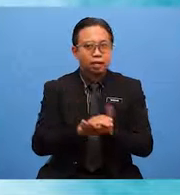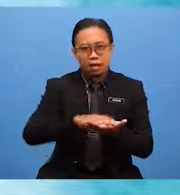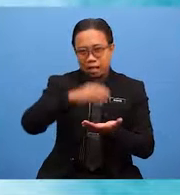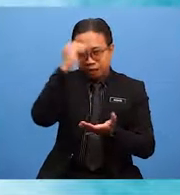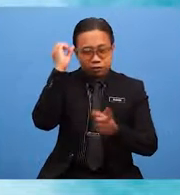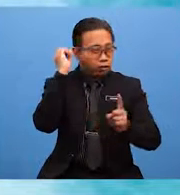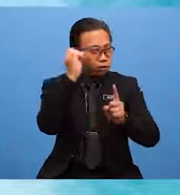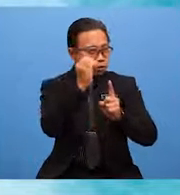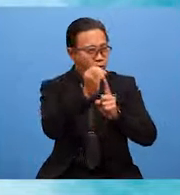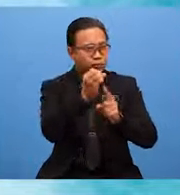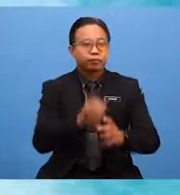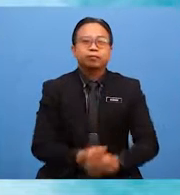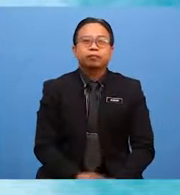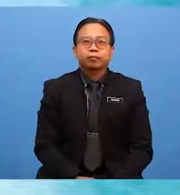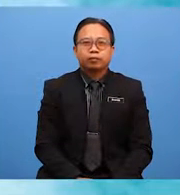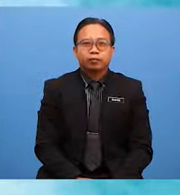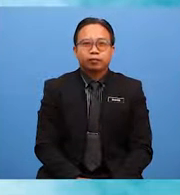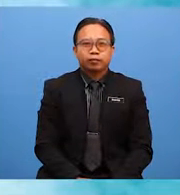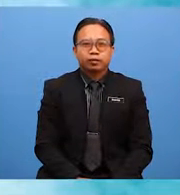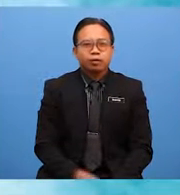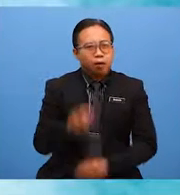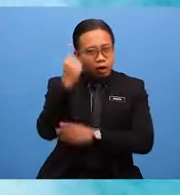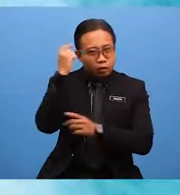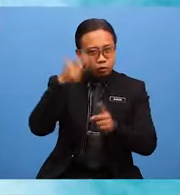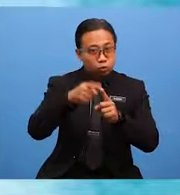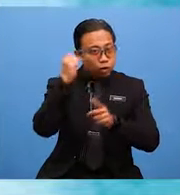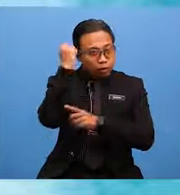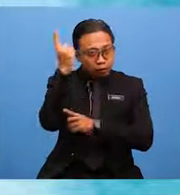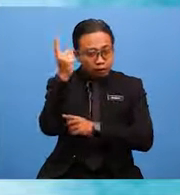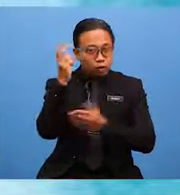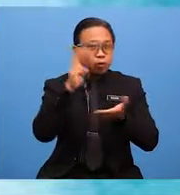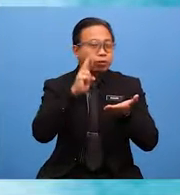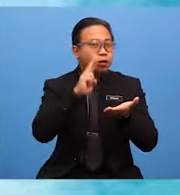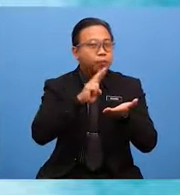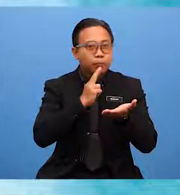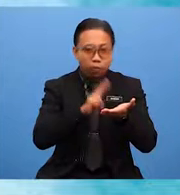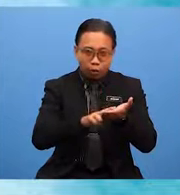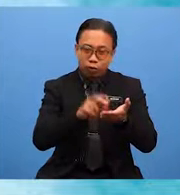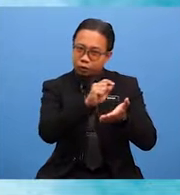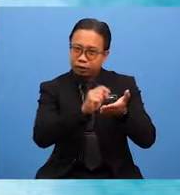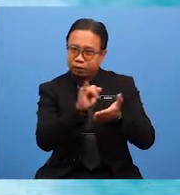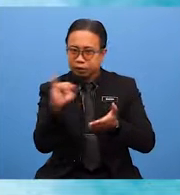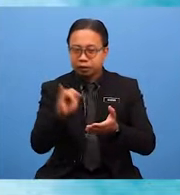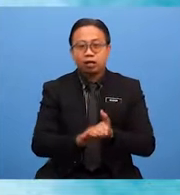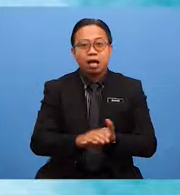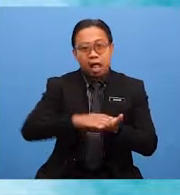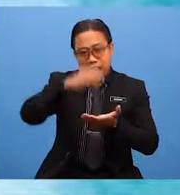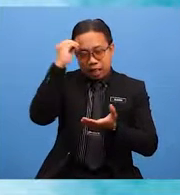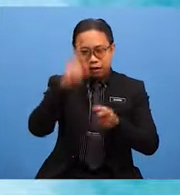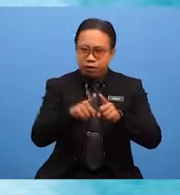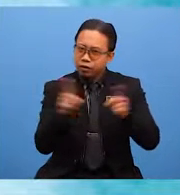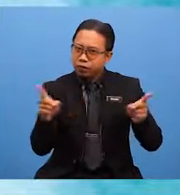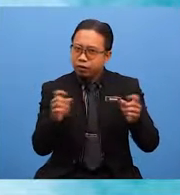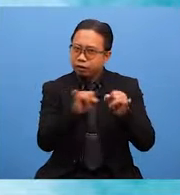lesson objectives. To understand report writing, learn different types of